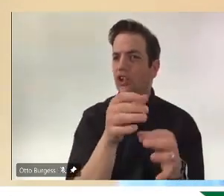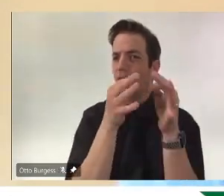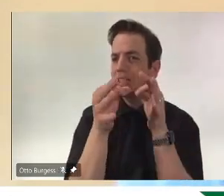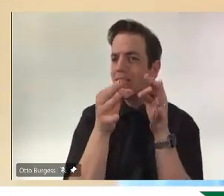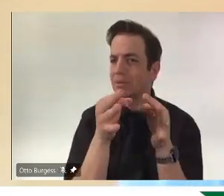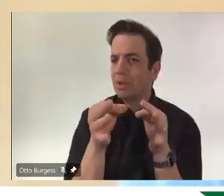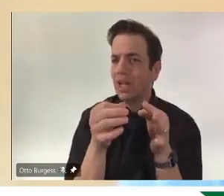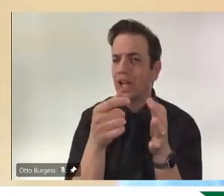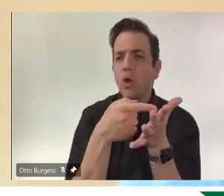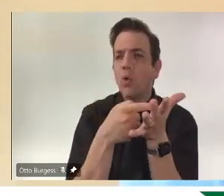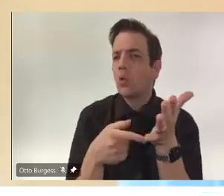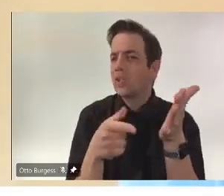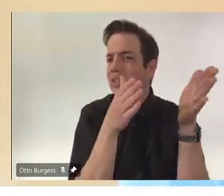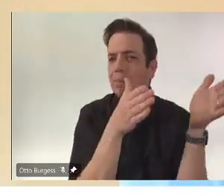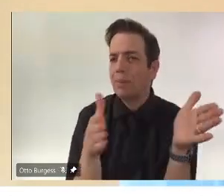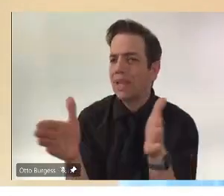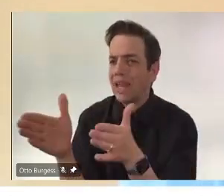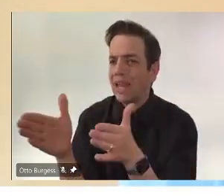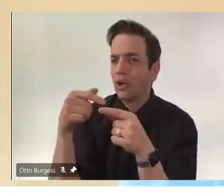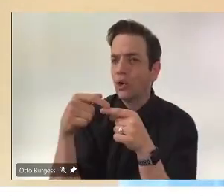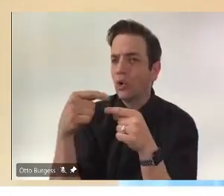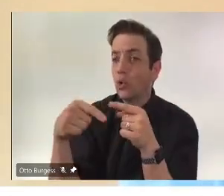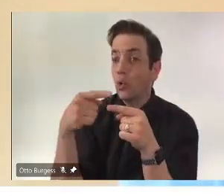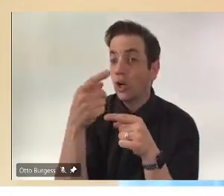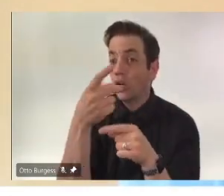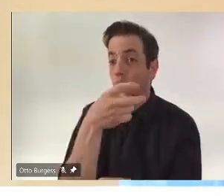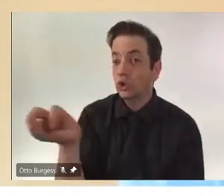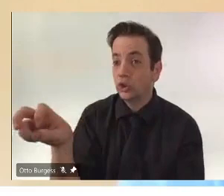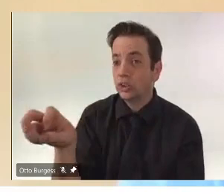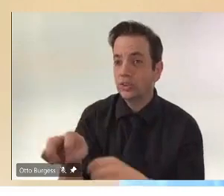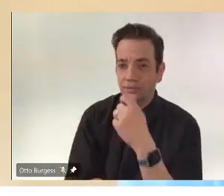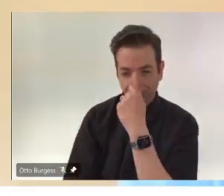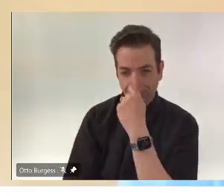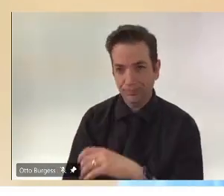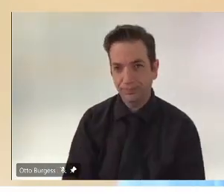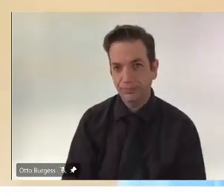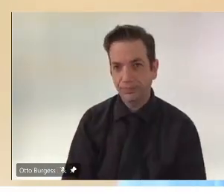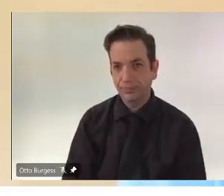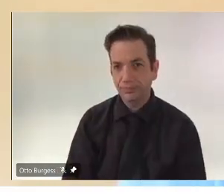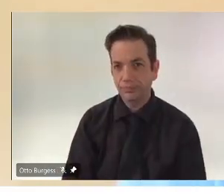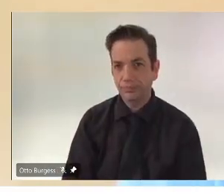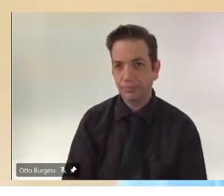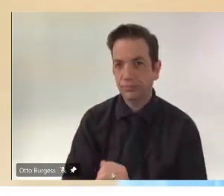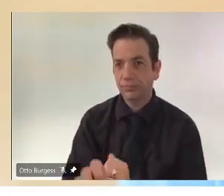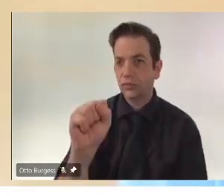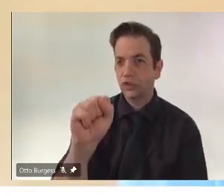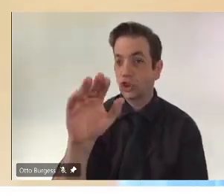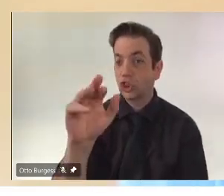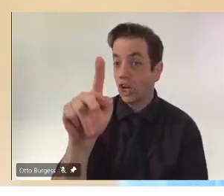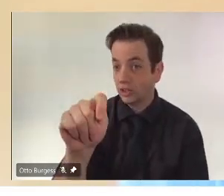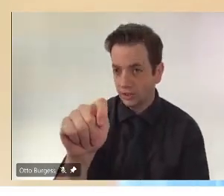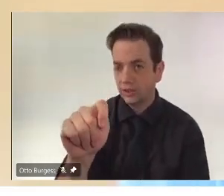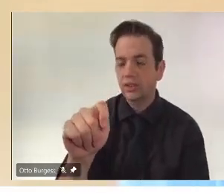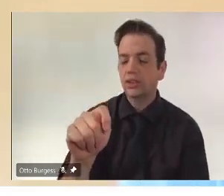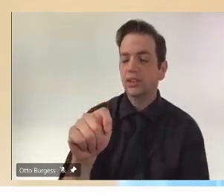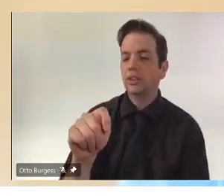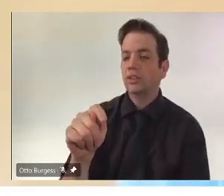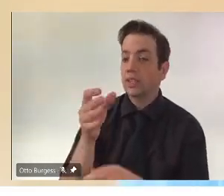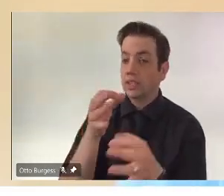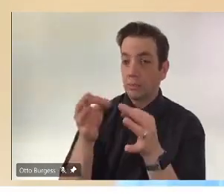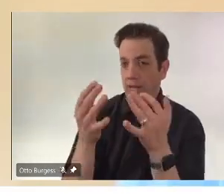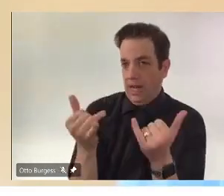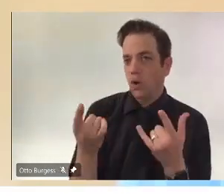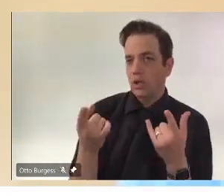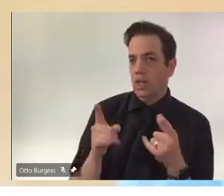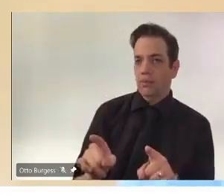comes, when the switch comes? Okay. So first of all, Adam, it's already happening. So anybody in the province who is eligible